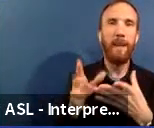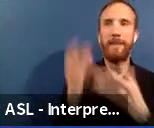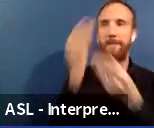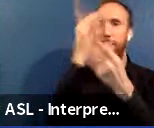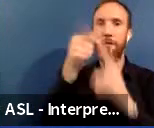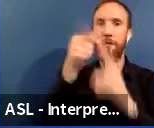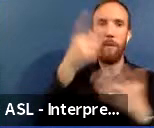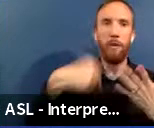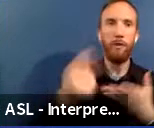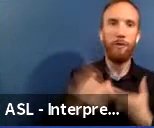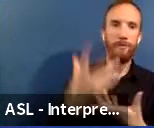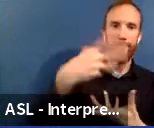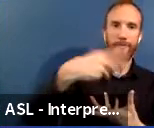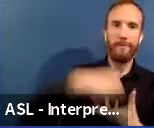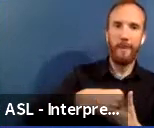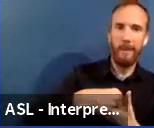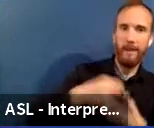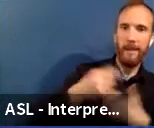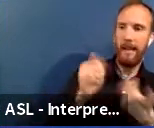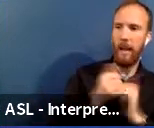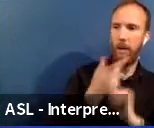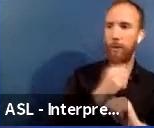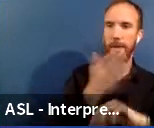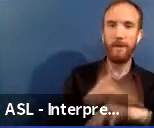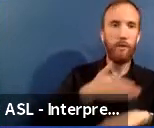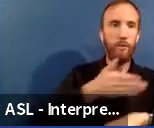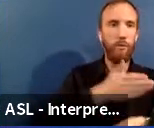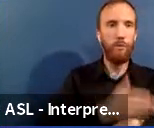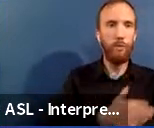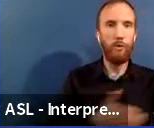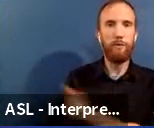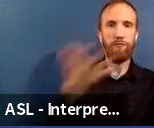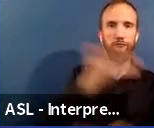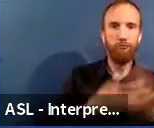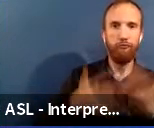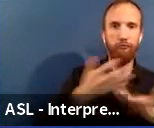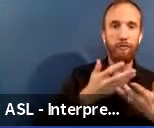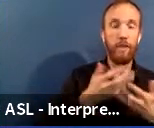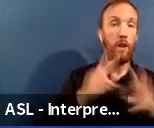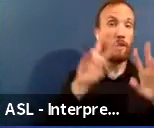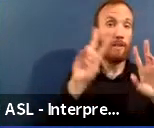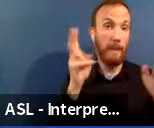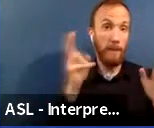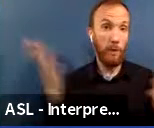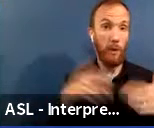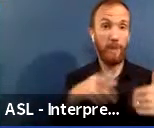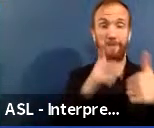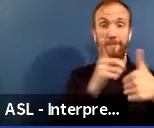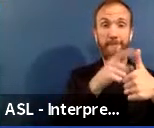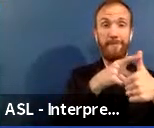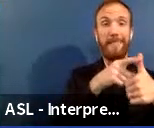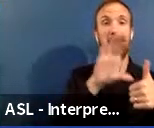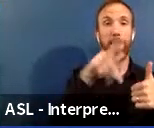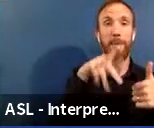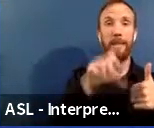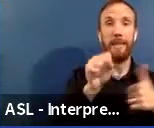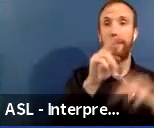continue to improve community engagement. Our topics for discussion today are the CPS building portfolio,